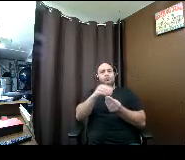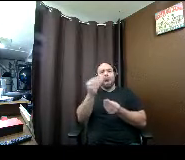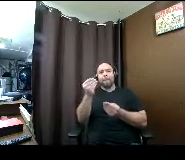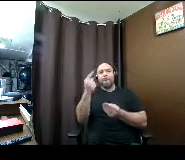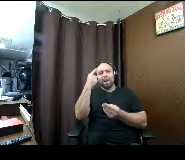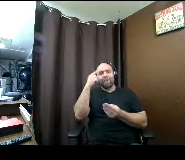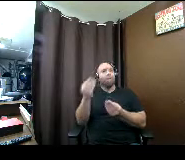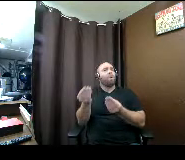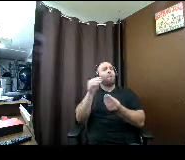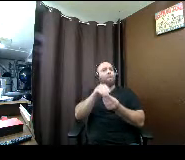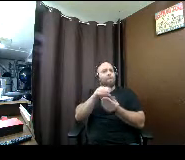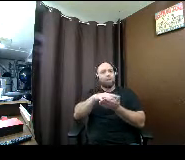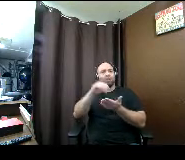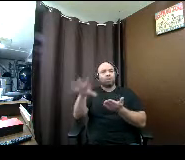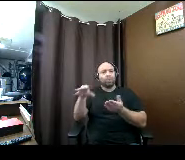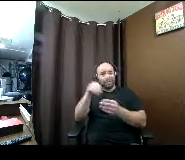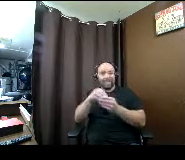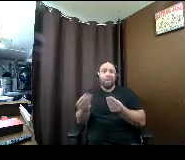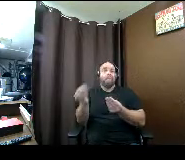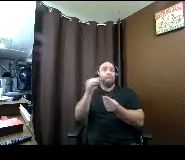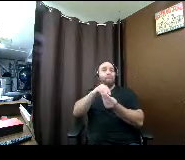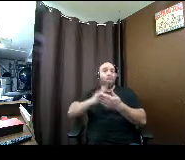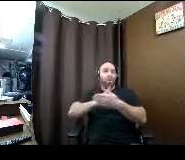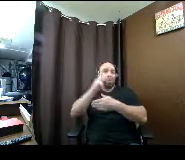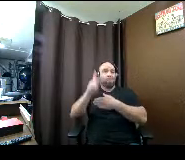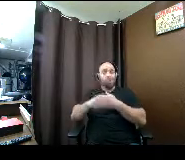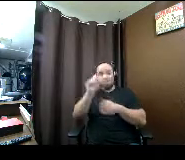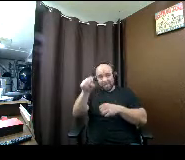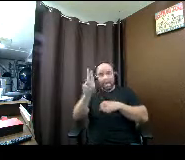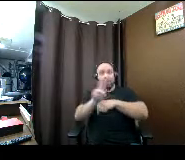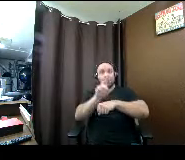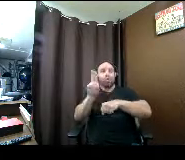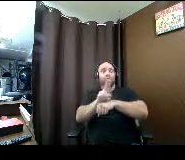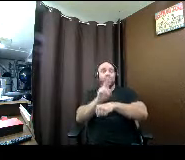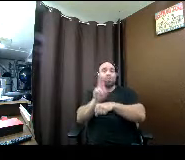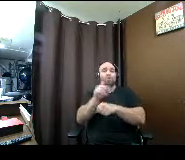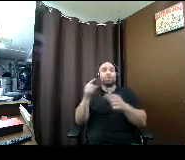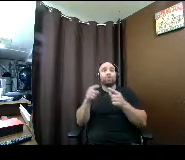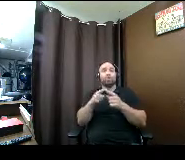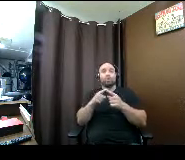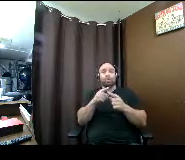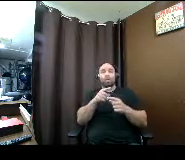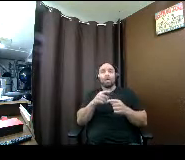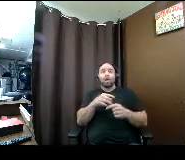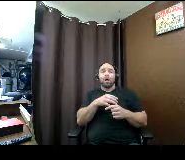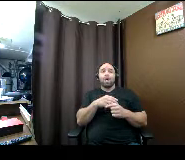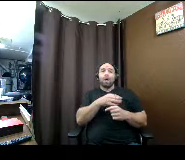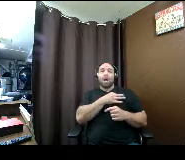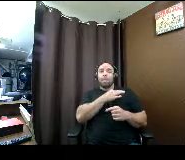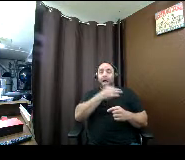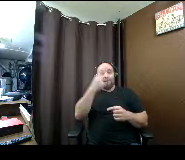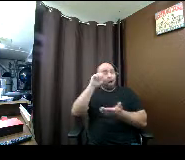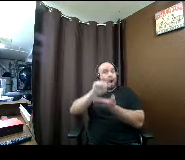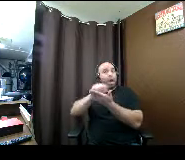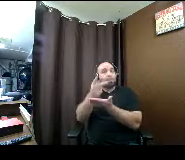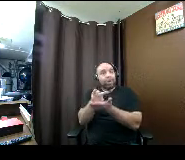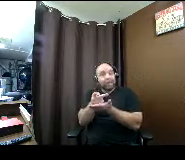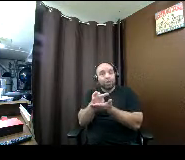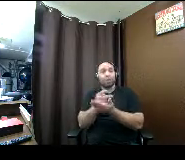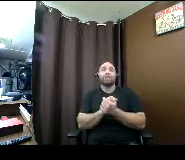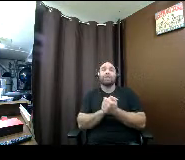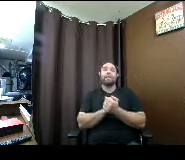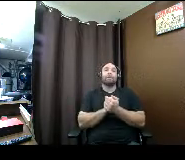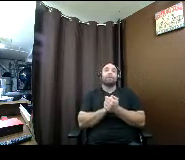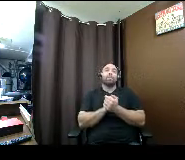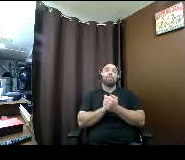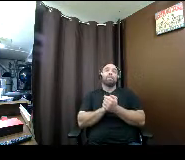in more programs you can use these funds to register for an approved apprenticeship you can use these funds